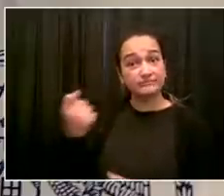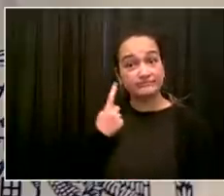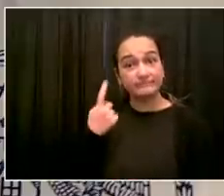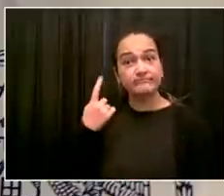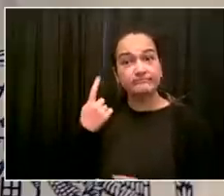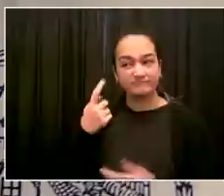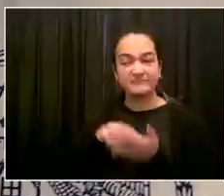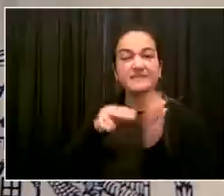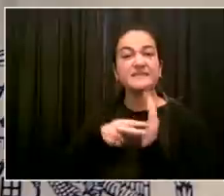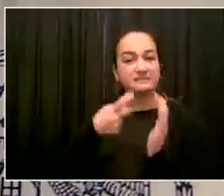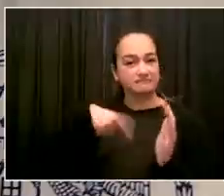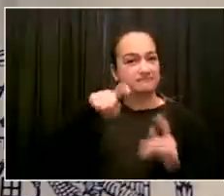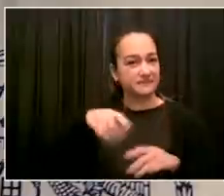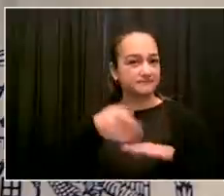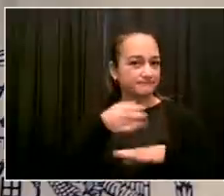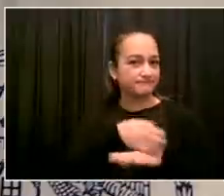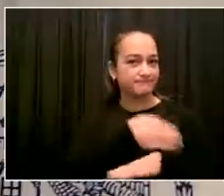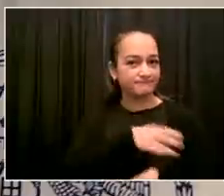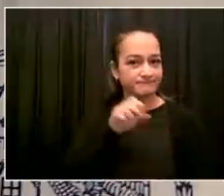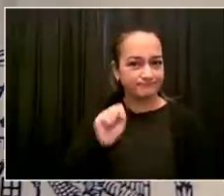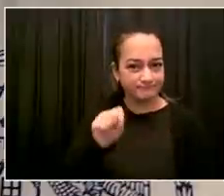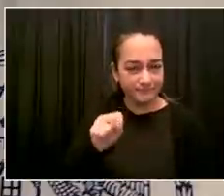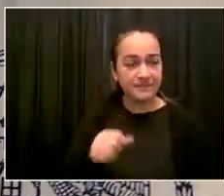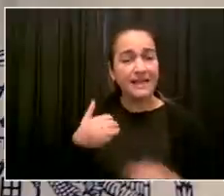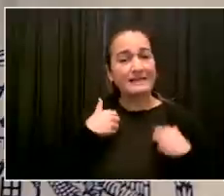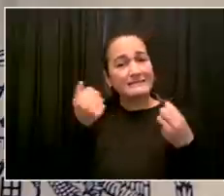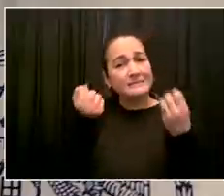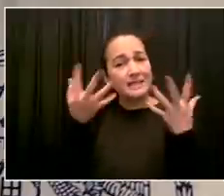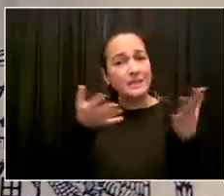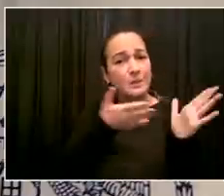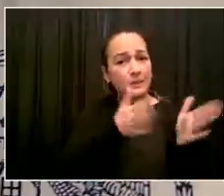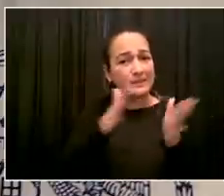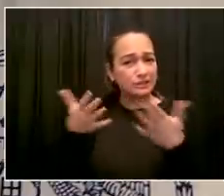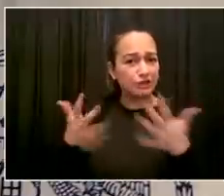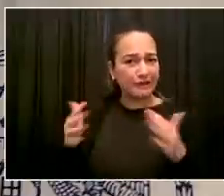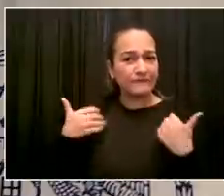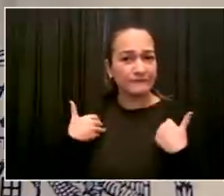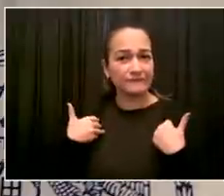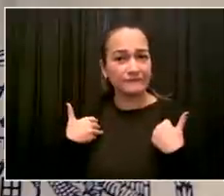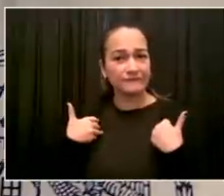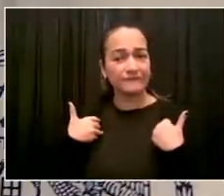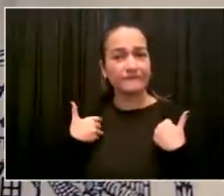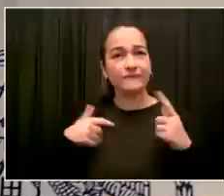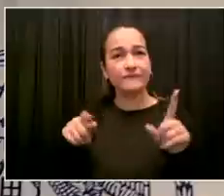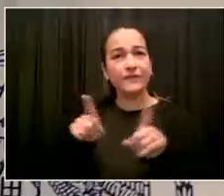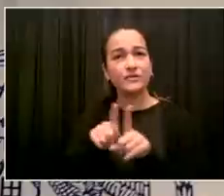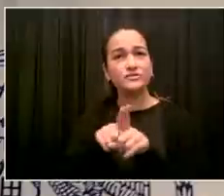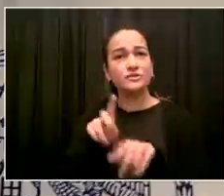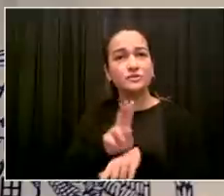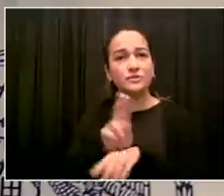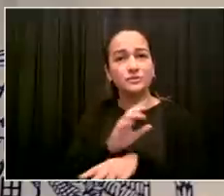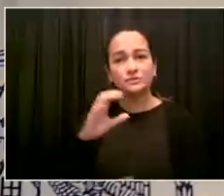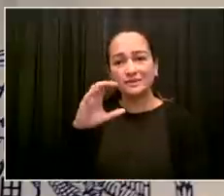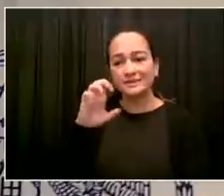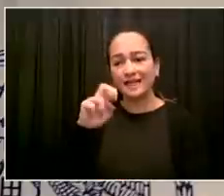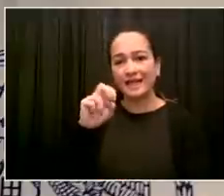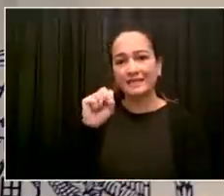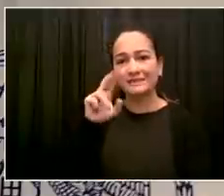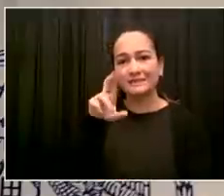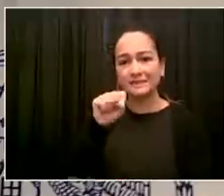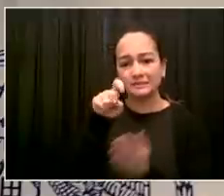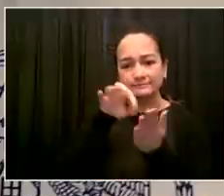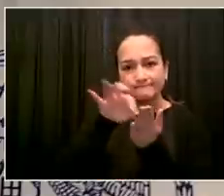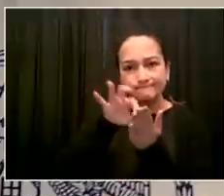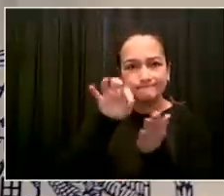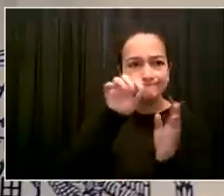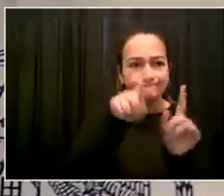So what I'd say to you is right now, I think the combination that's outlined here, the door-to